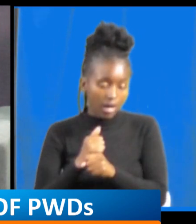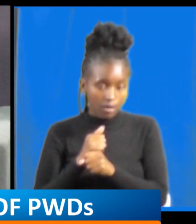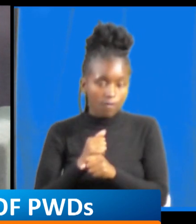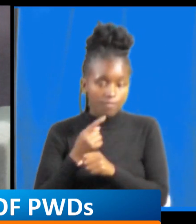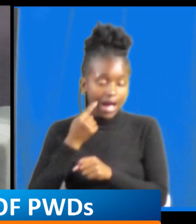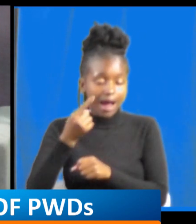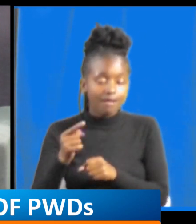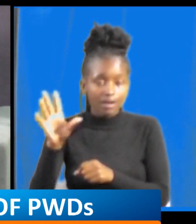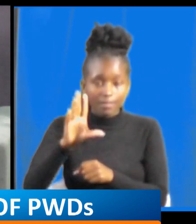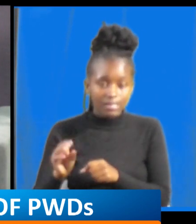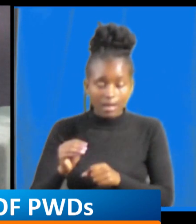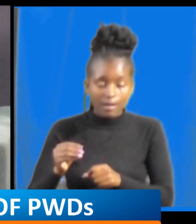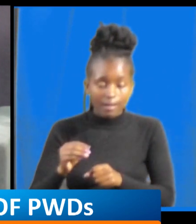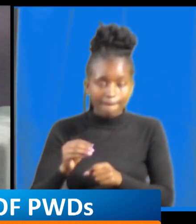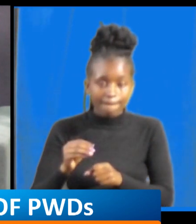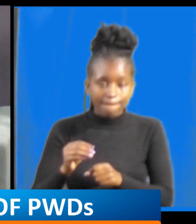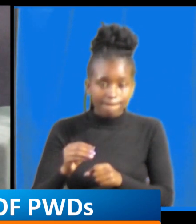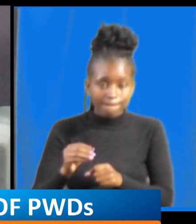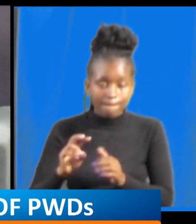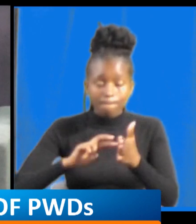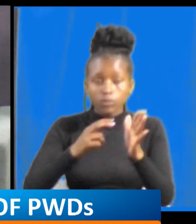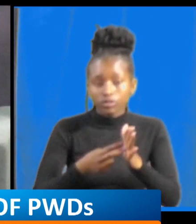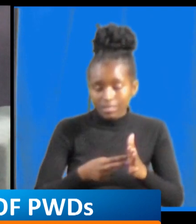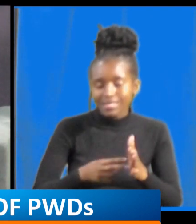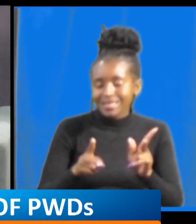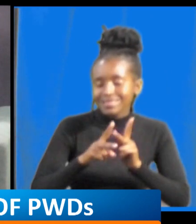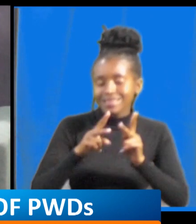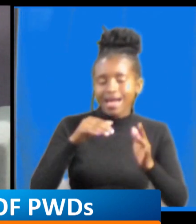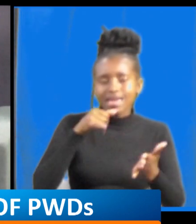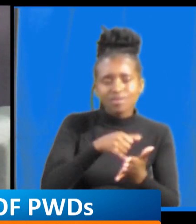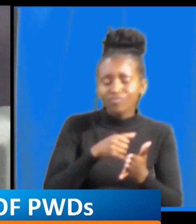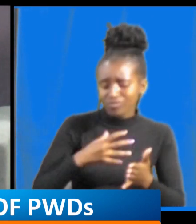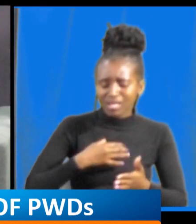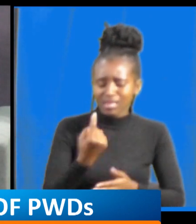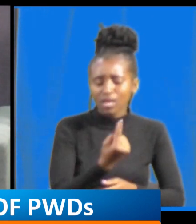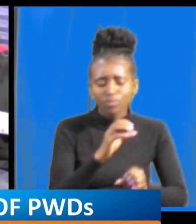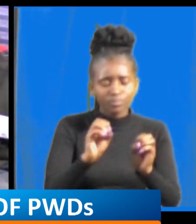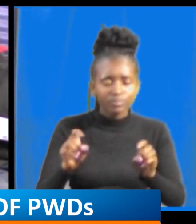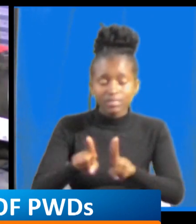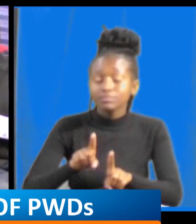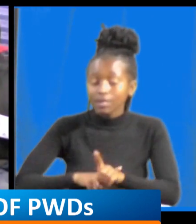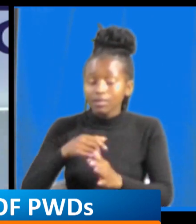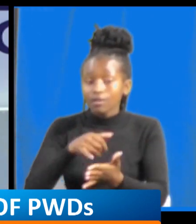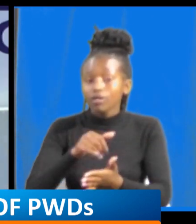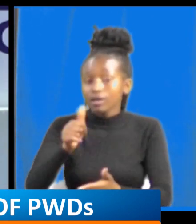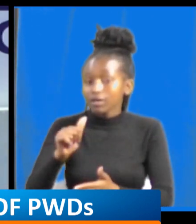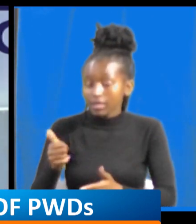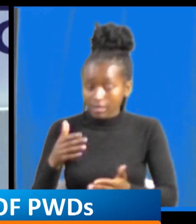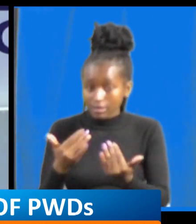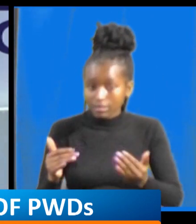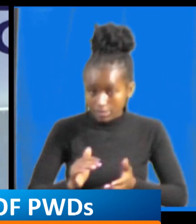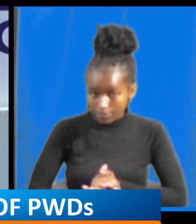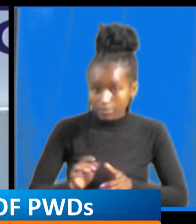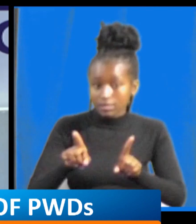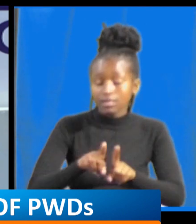health no health all around all around yes all around again yeah you're saying something yeah again we